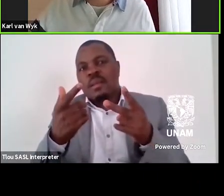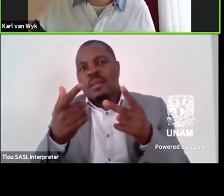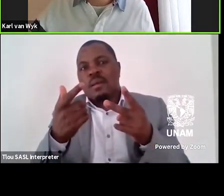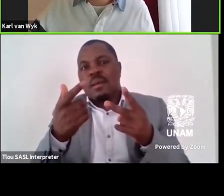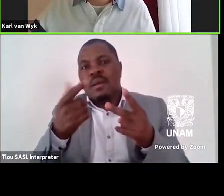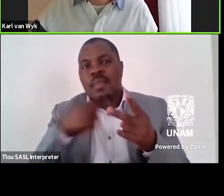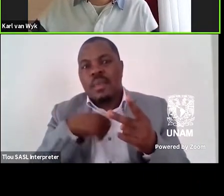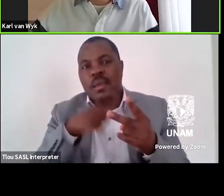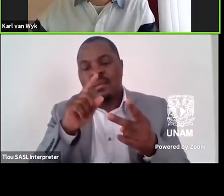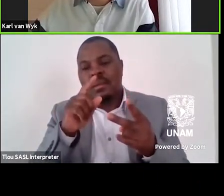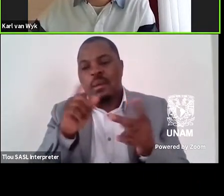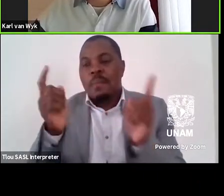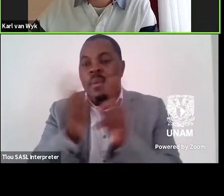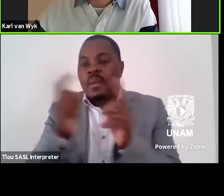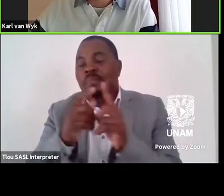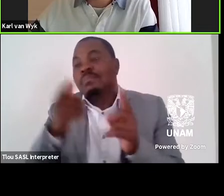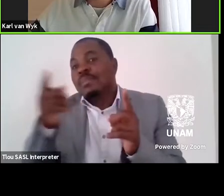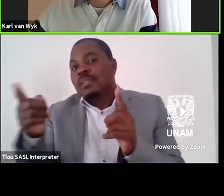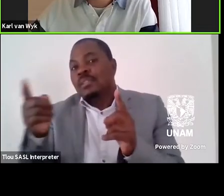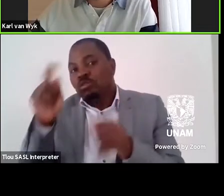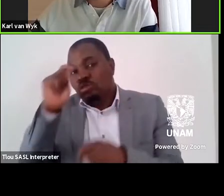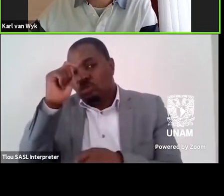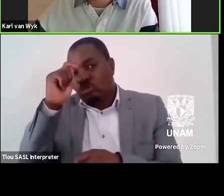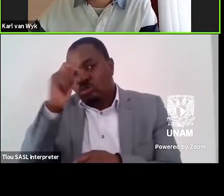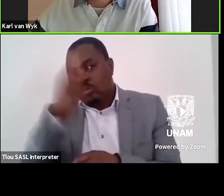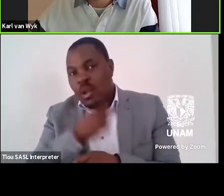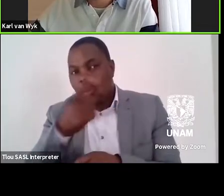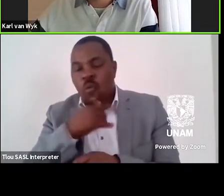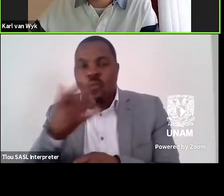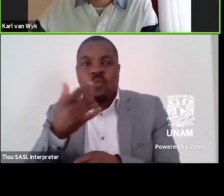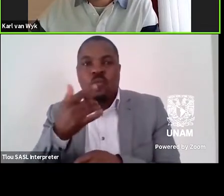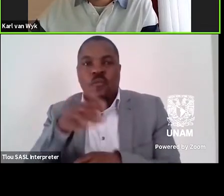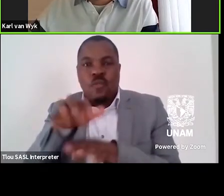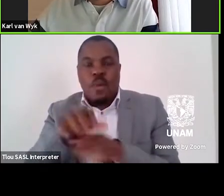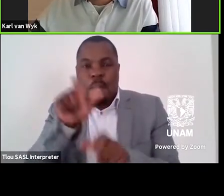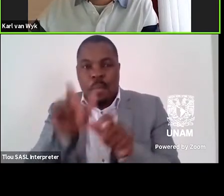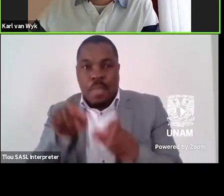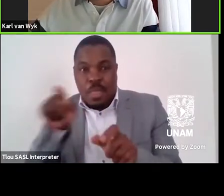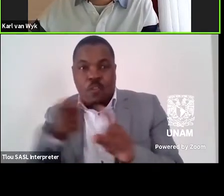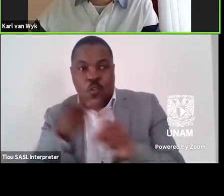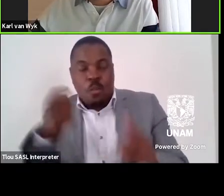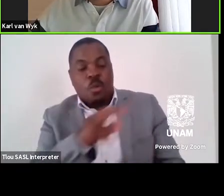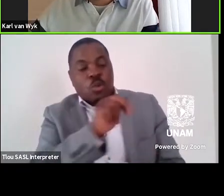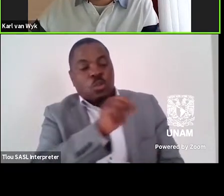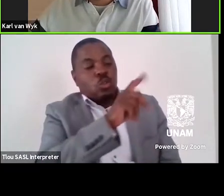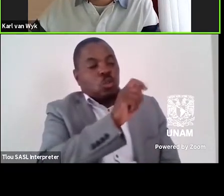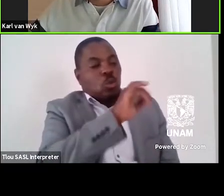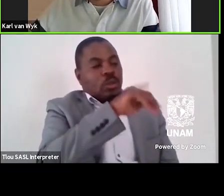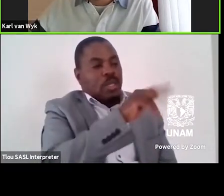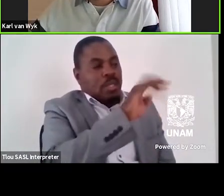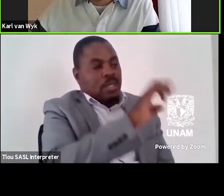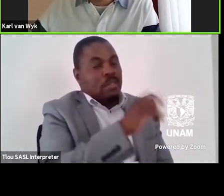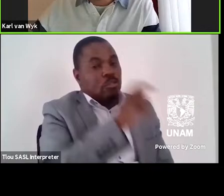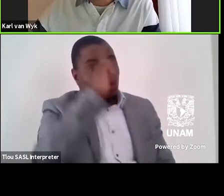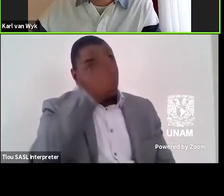of the white farmer Stephen Kumalo calls a neighbour back in Indochene. After Stephen's son is hanged for his